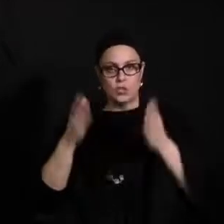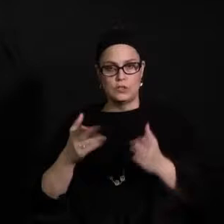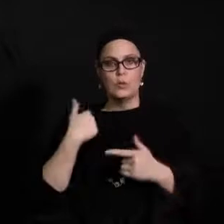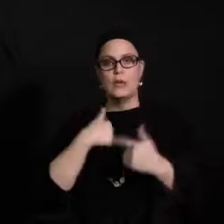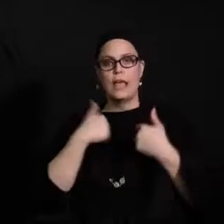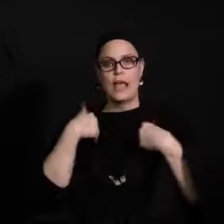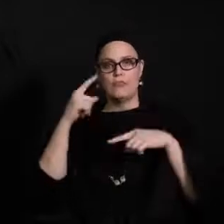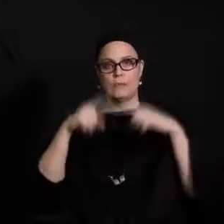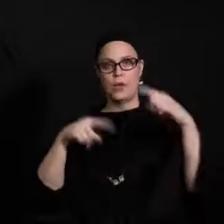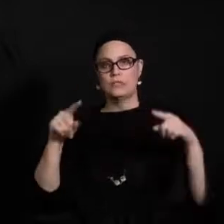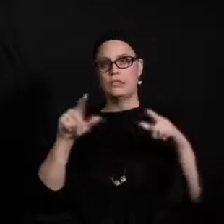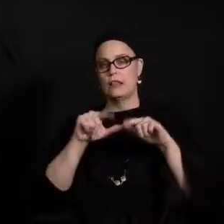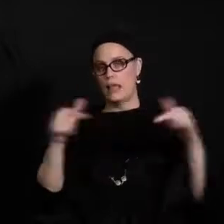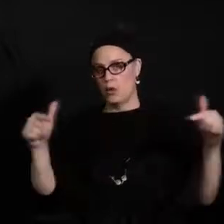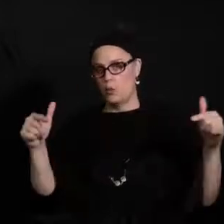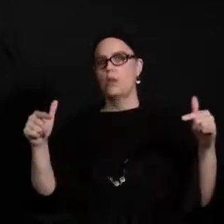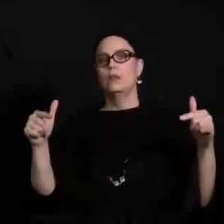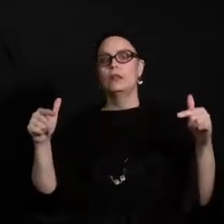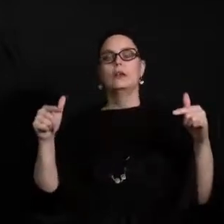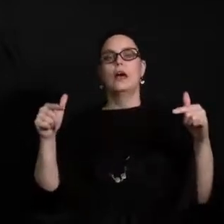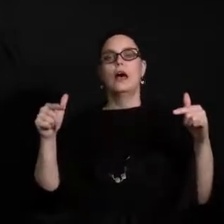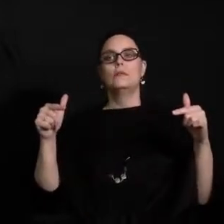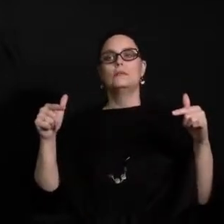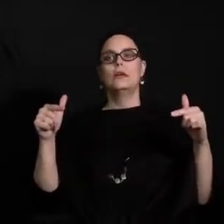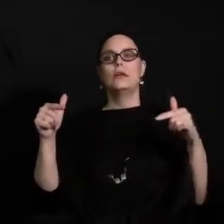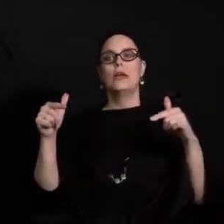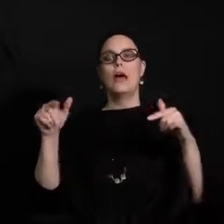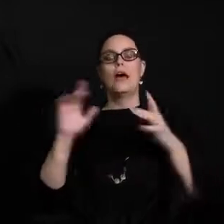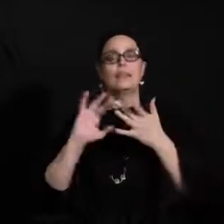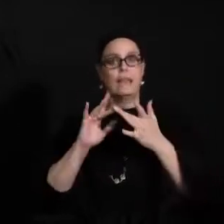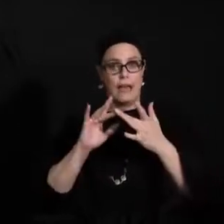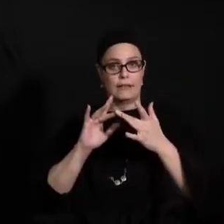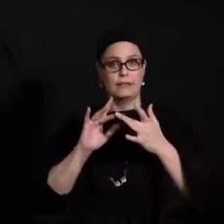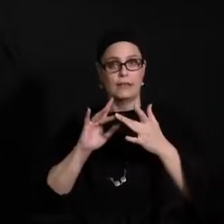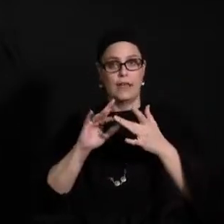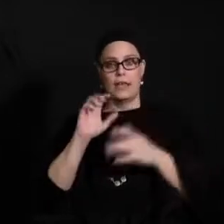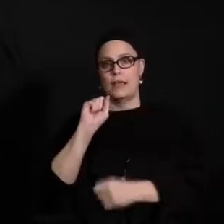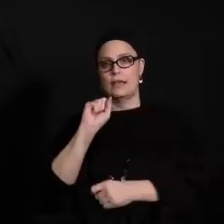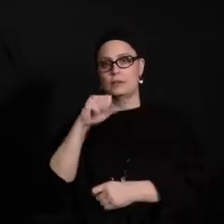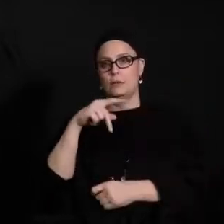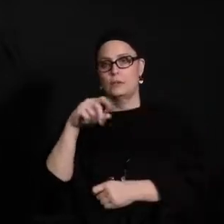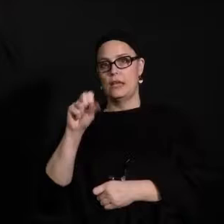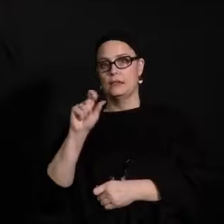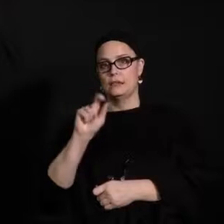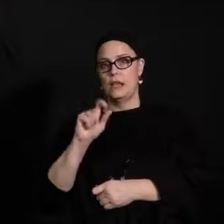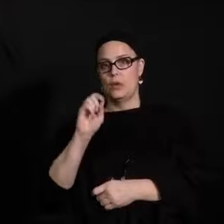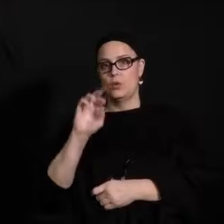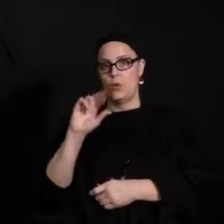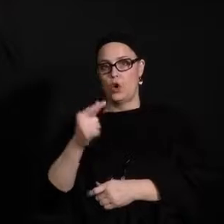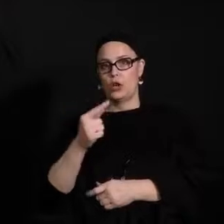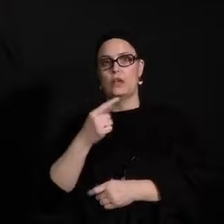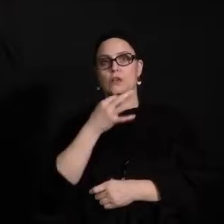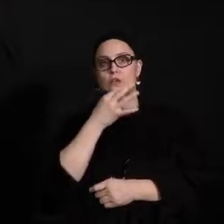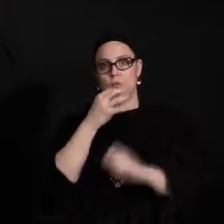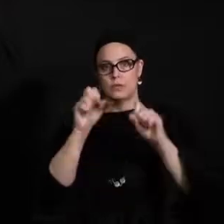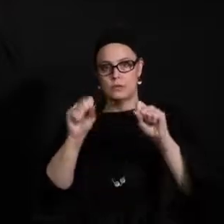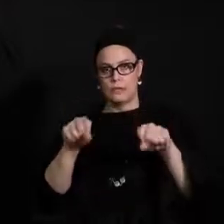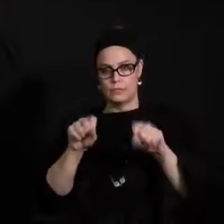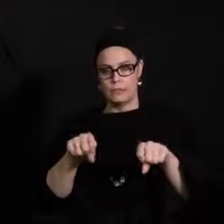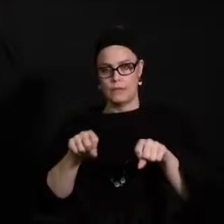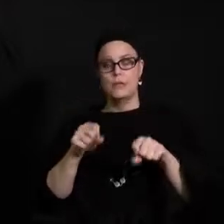multilingual language version of this forum, and it's going to be available online at SPPS.org as soon as possible.